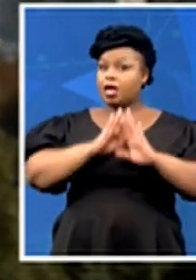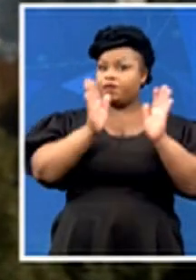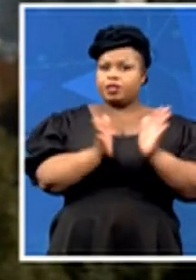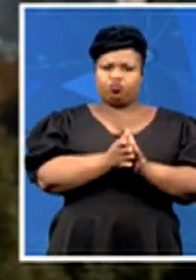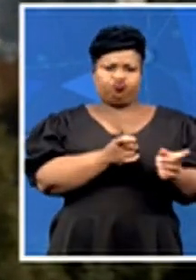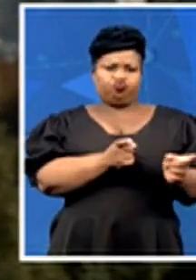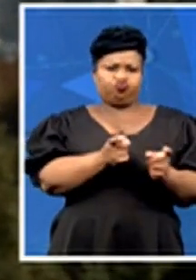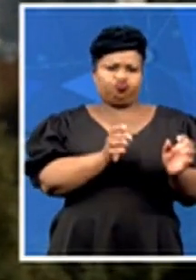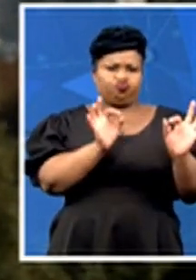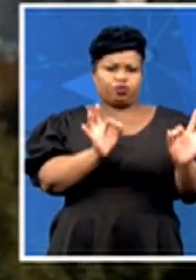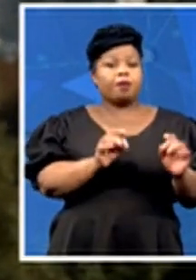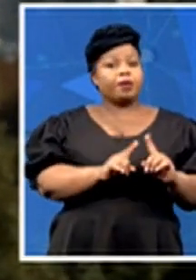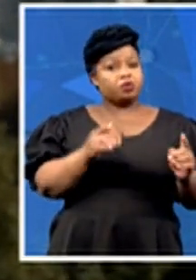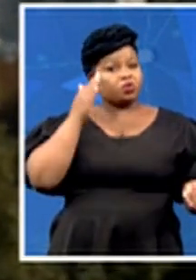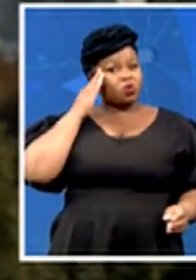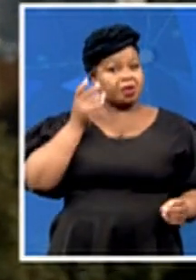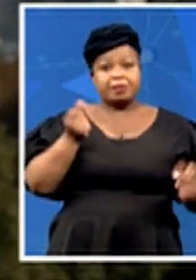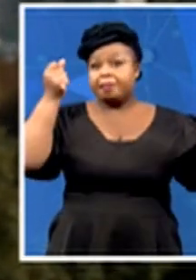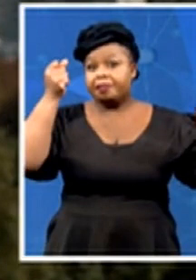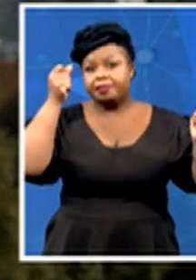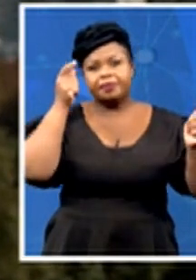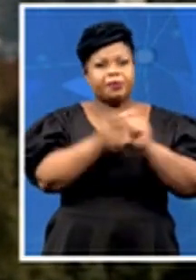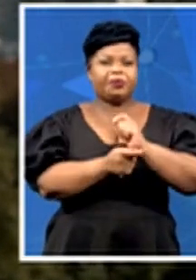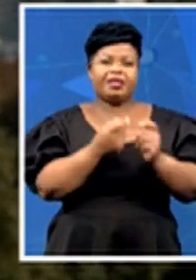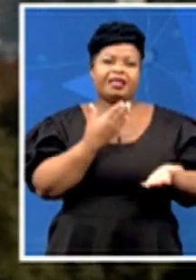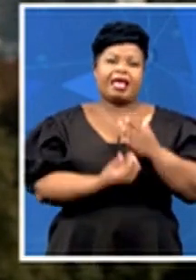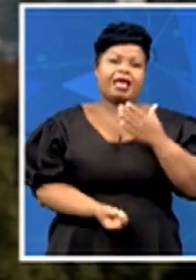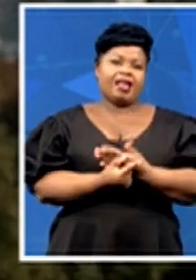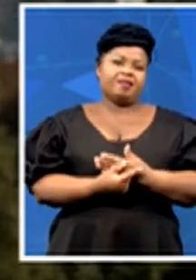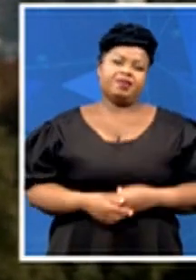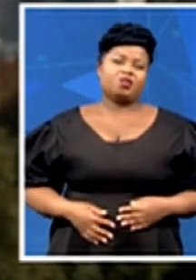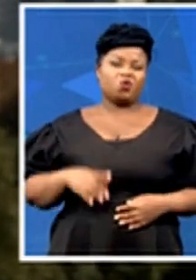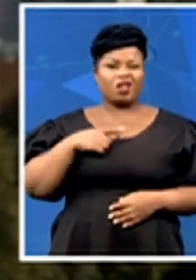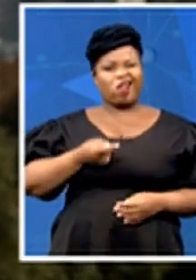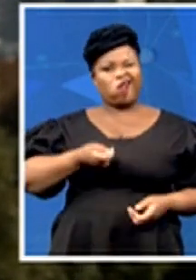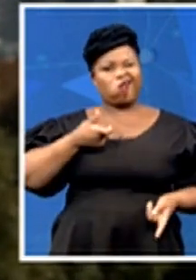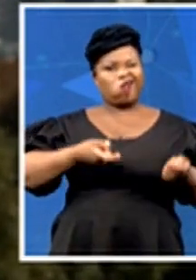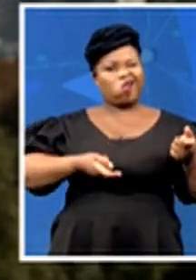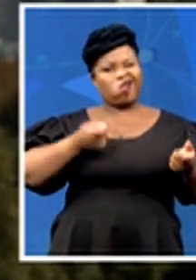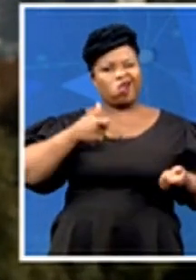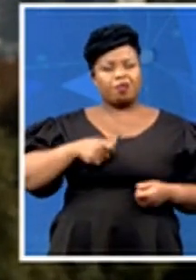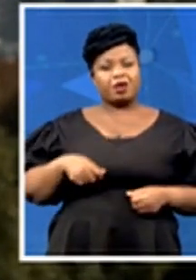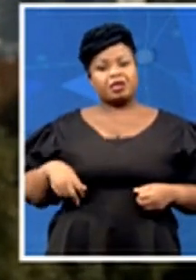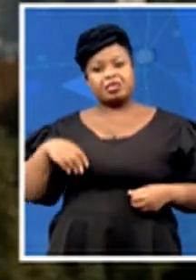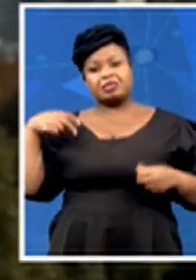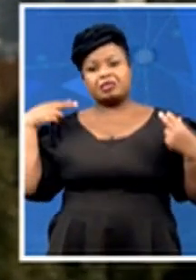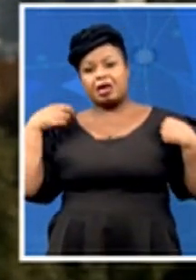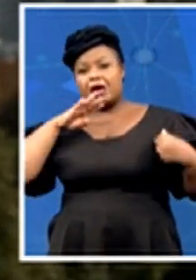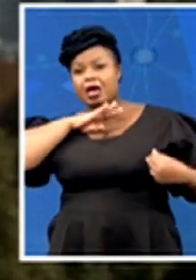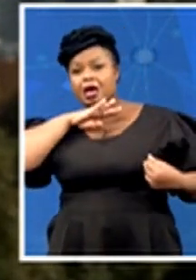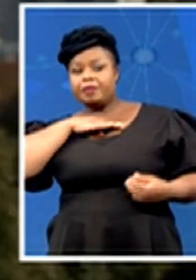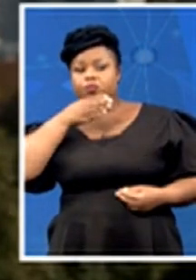there are few security forces left in the country and with that making the situation especially around the airport